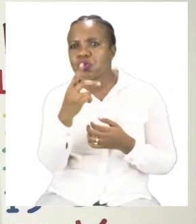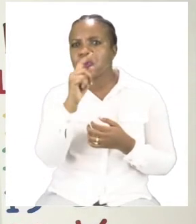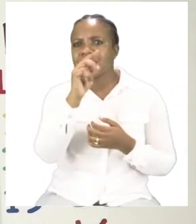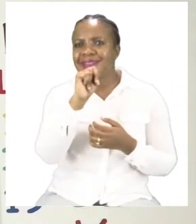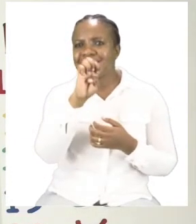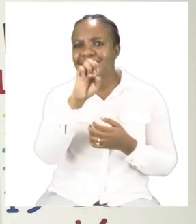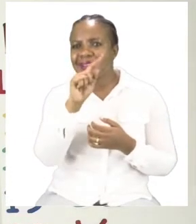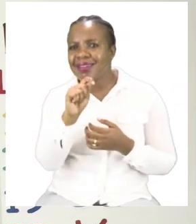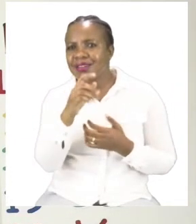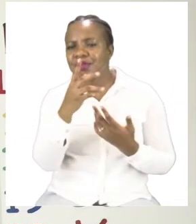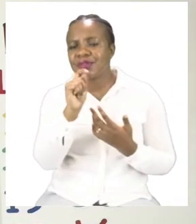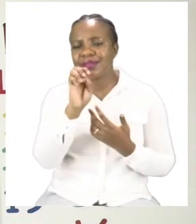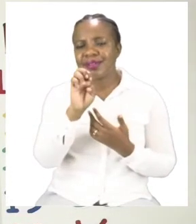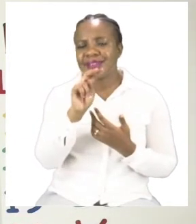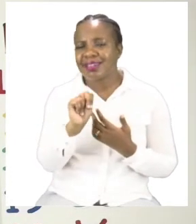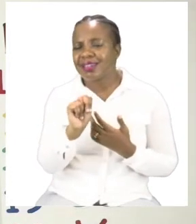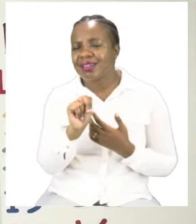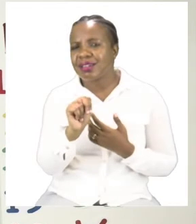the word 10?